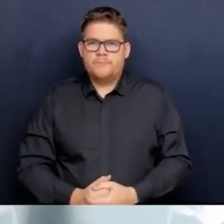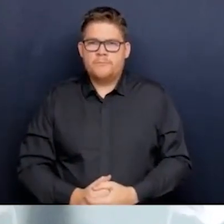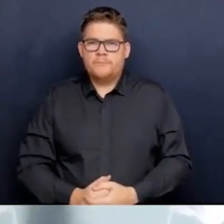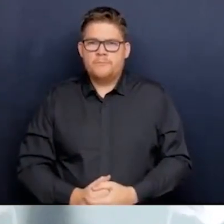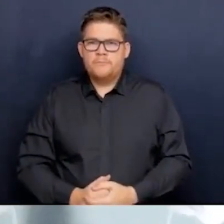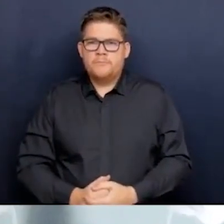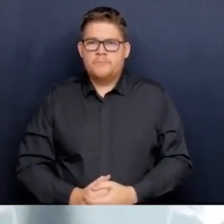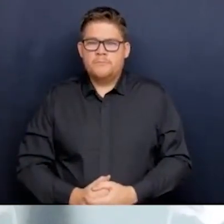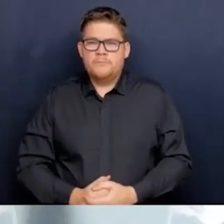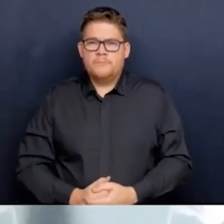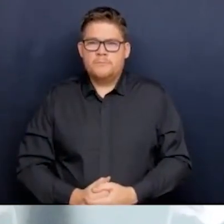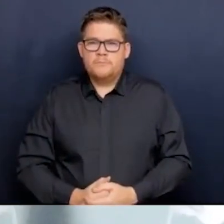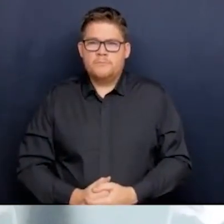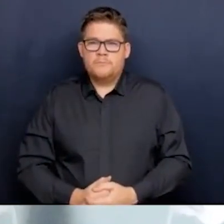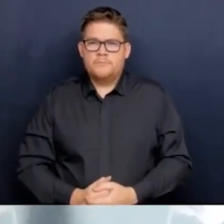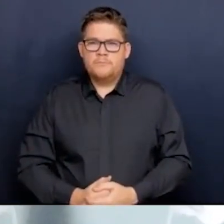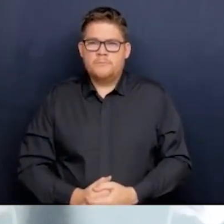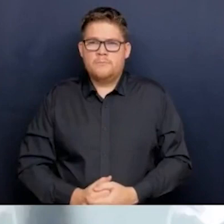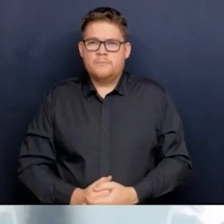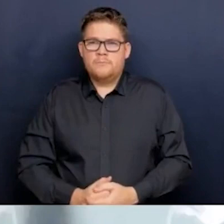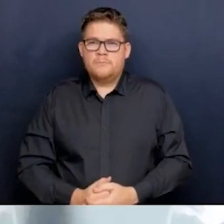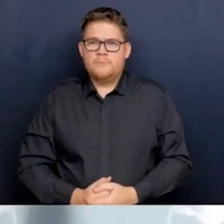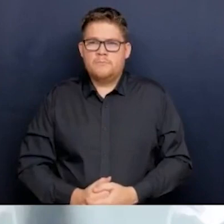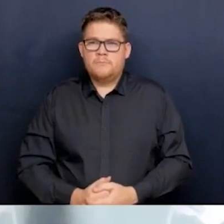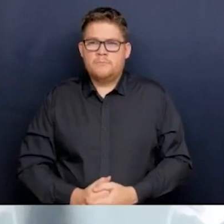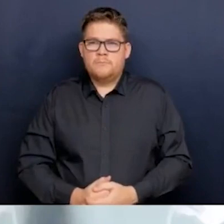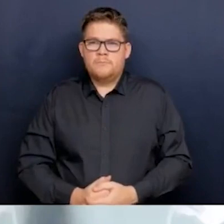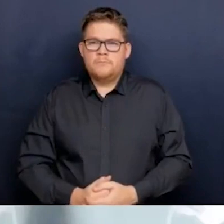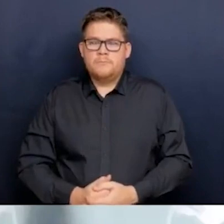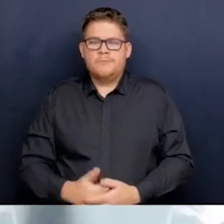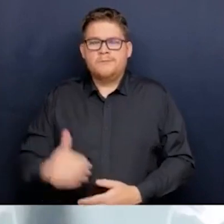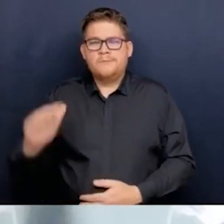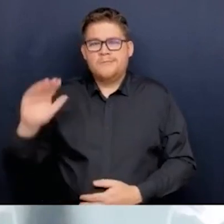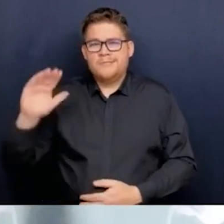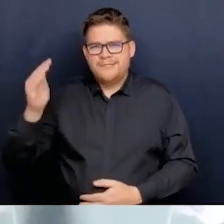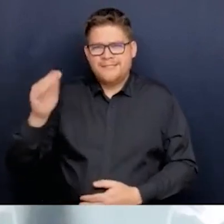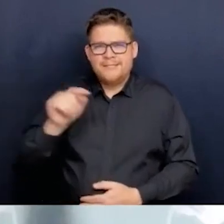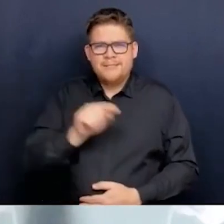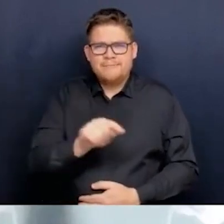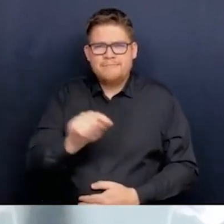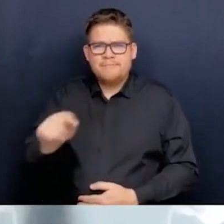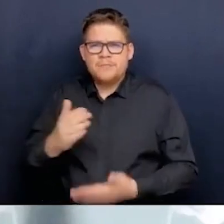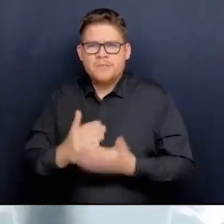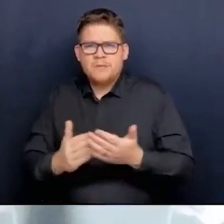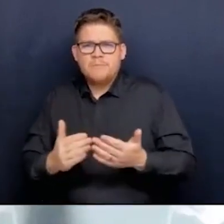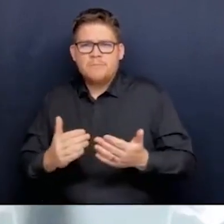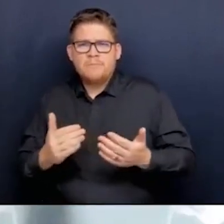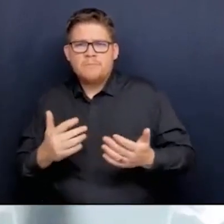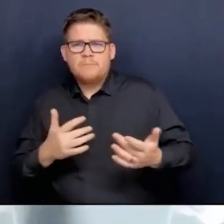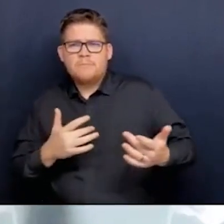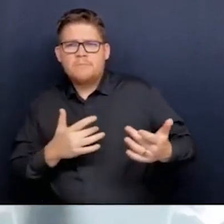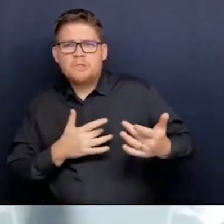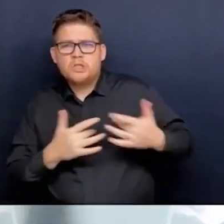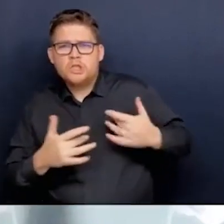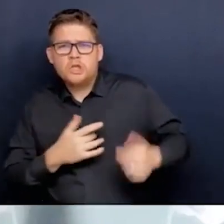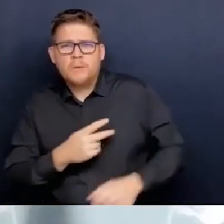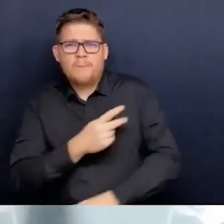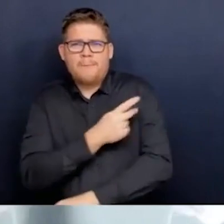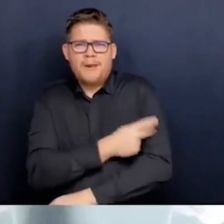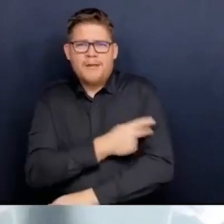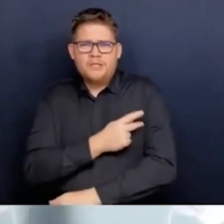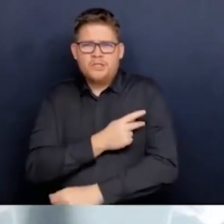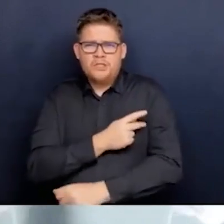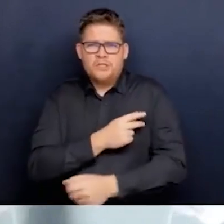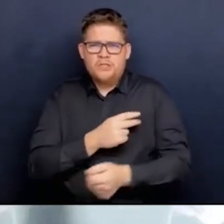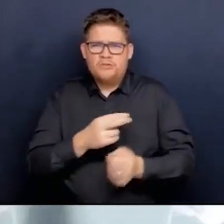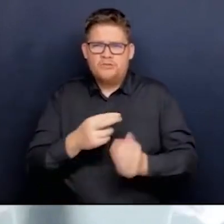that there's been concern about patient clinical records, that somehow this will give somebody in government a chance to